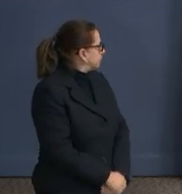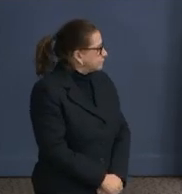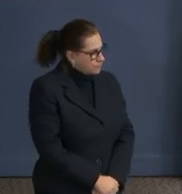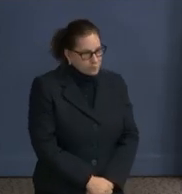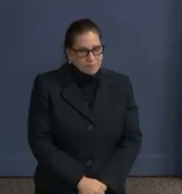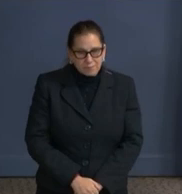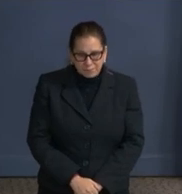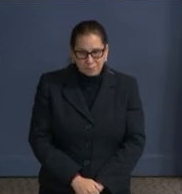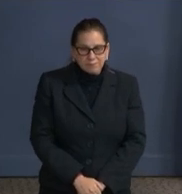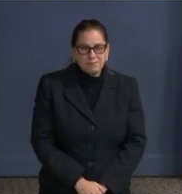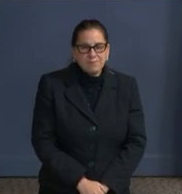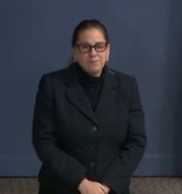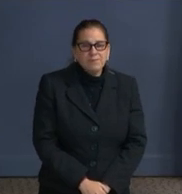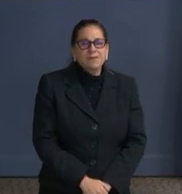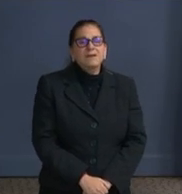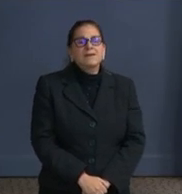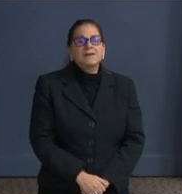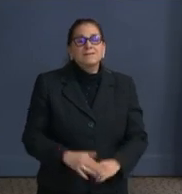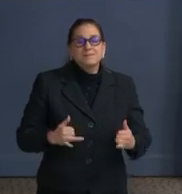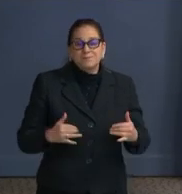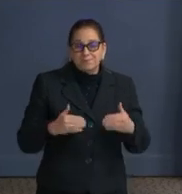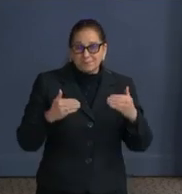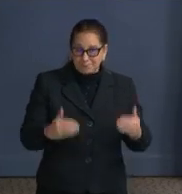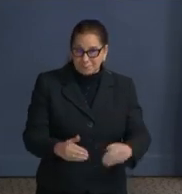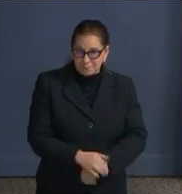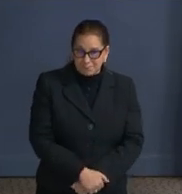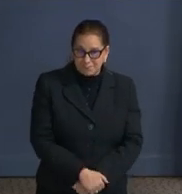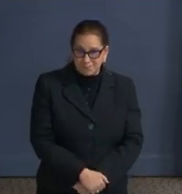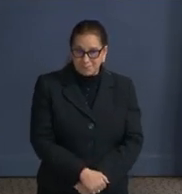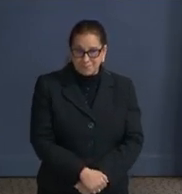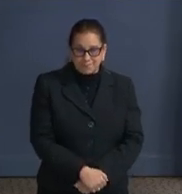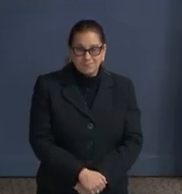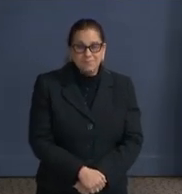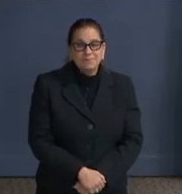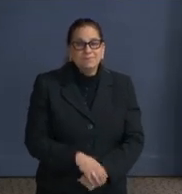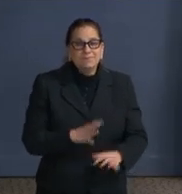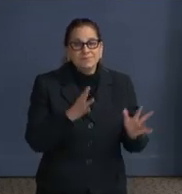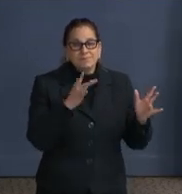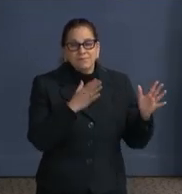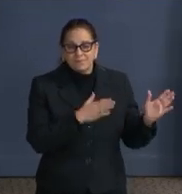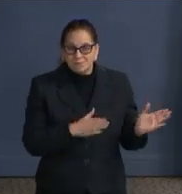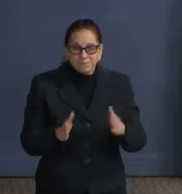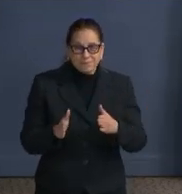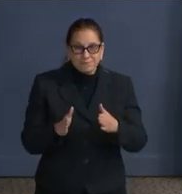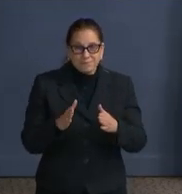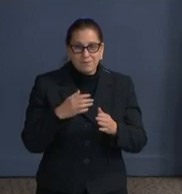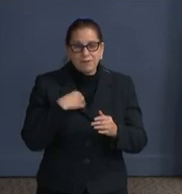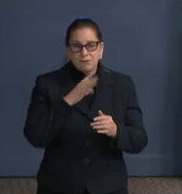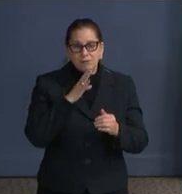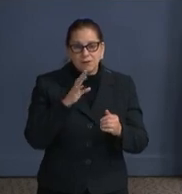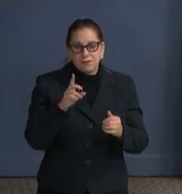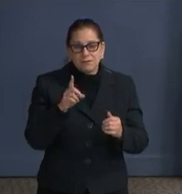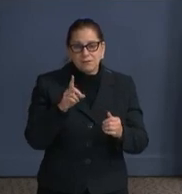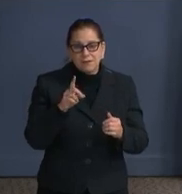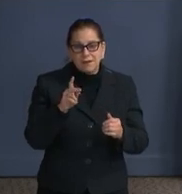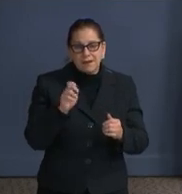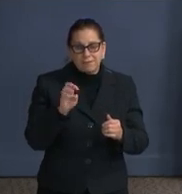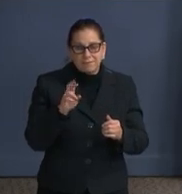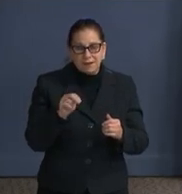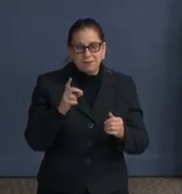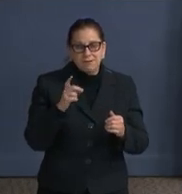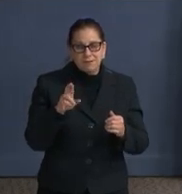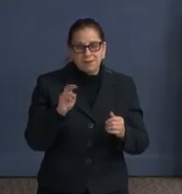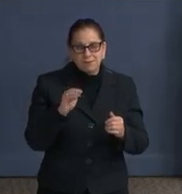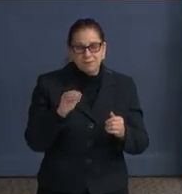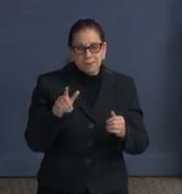So with that, I want to just turn quickly to Kevin, Dr. Mitchell, and Lamont, if they would like to say a few words.